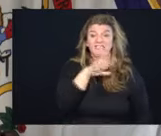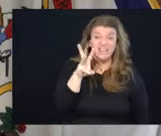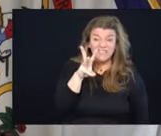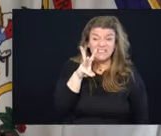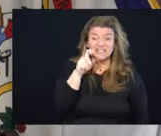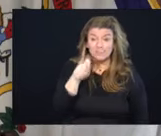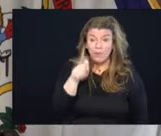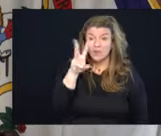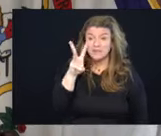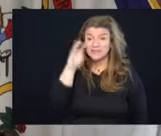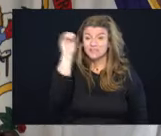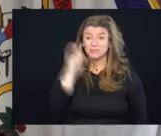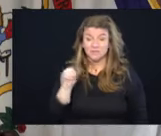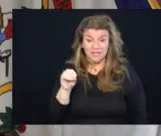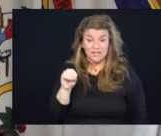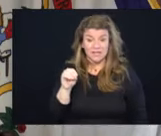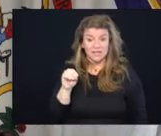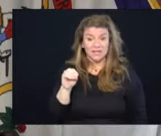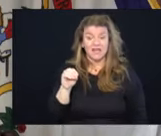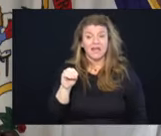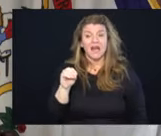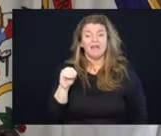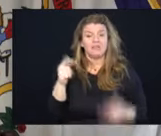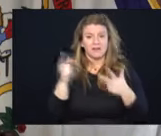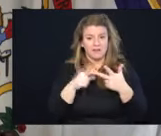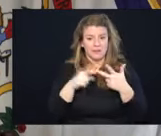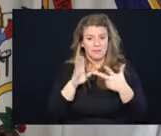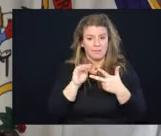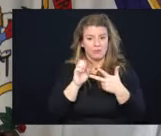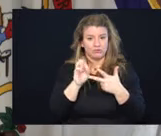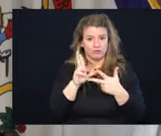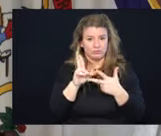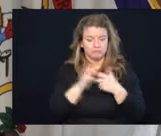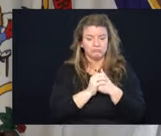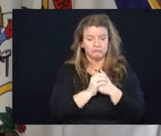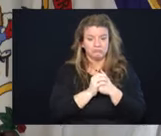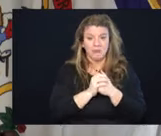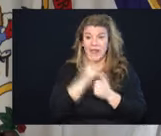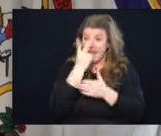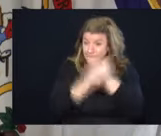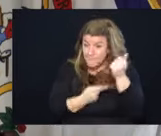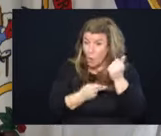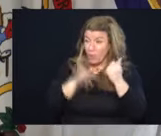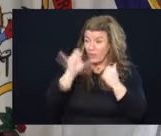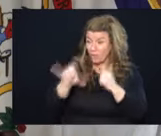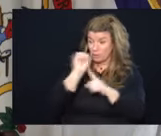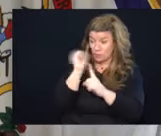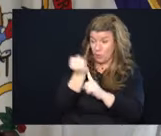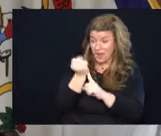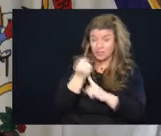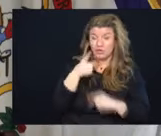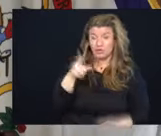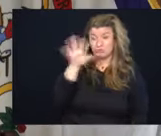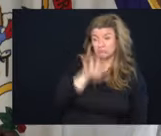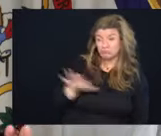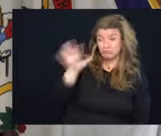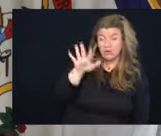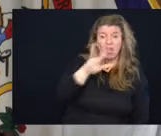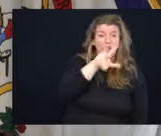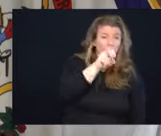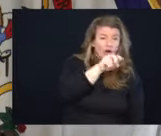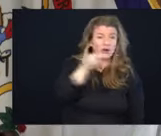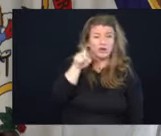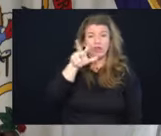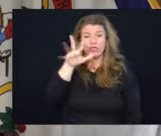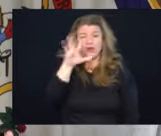.6% of those have taken their booster. In both cases, you're looming from 30 to